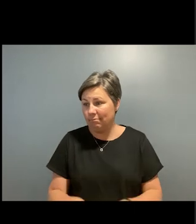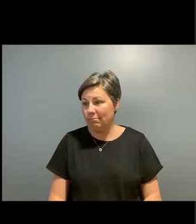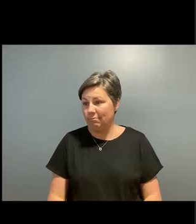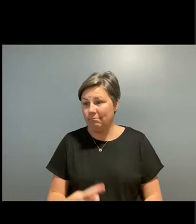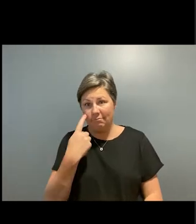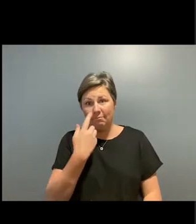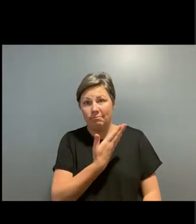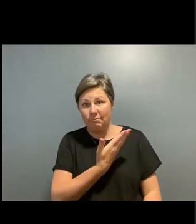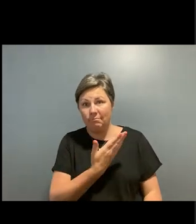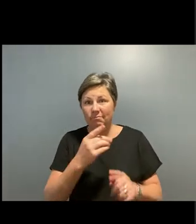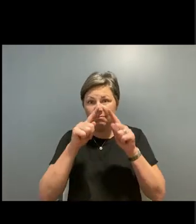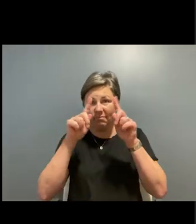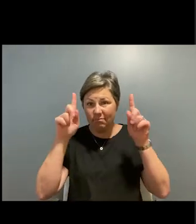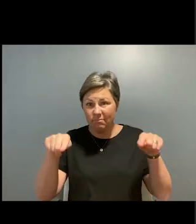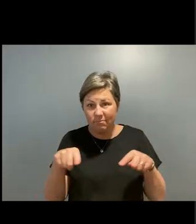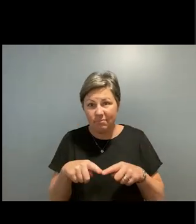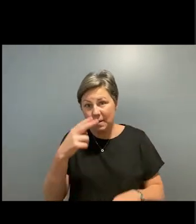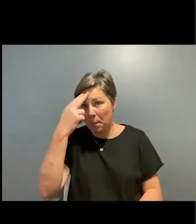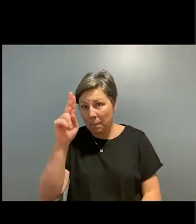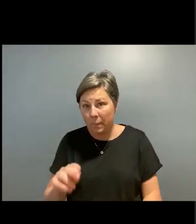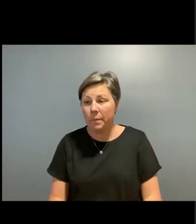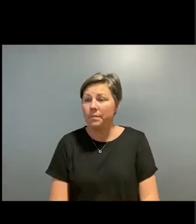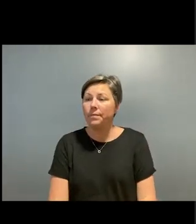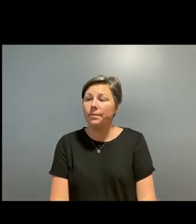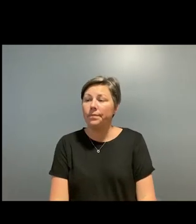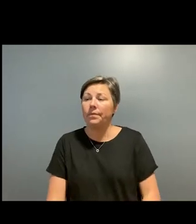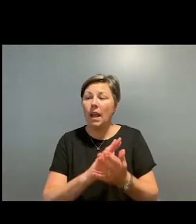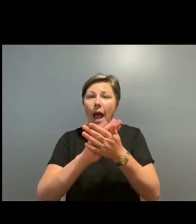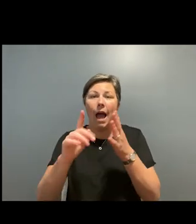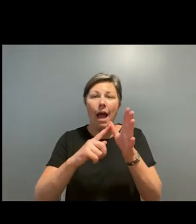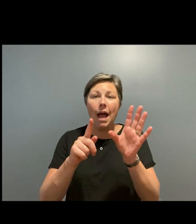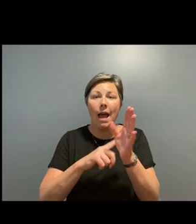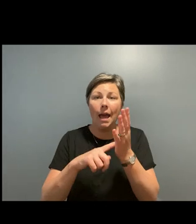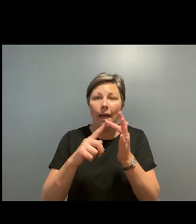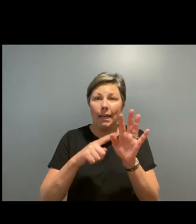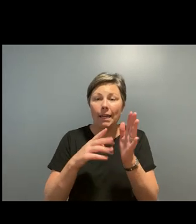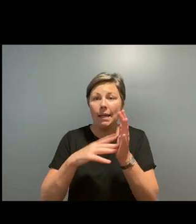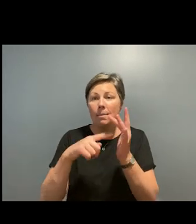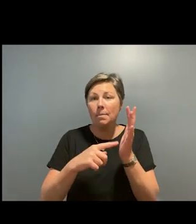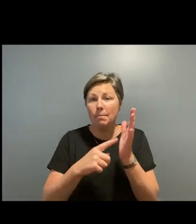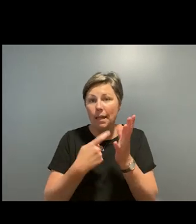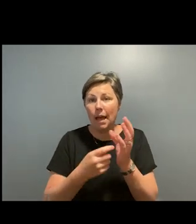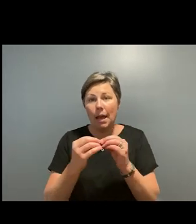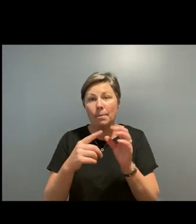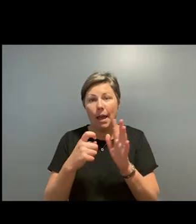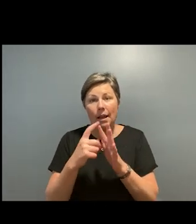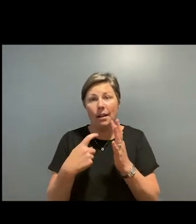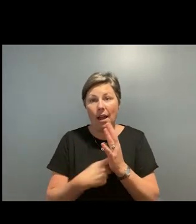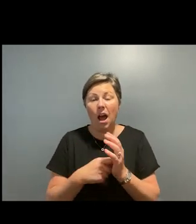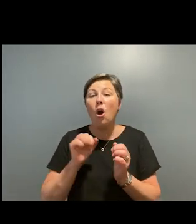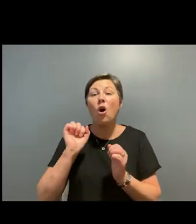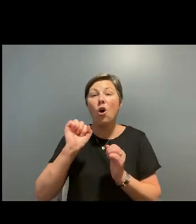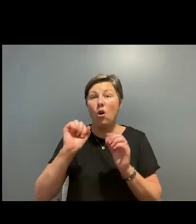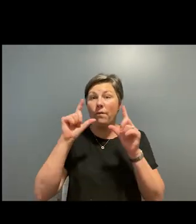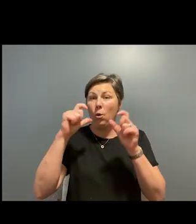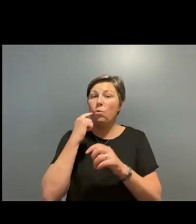of whistleblowers in australia and gundichmara artist hayley miller baker whose work outside the state library of victoria